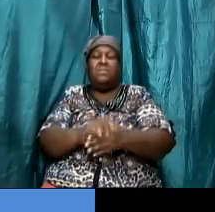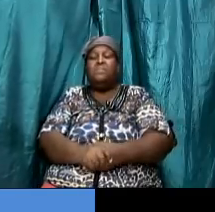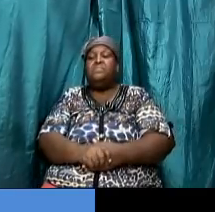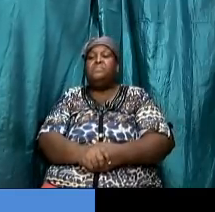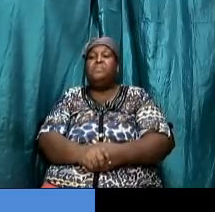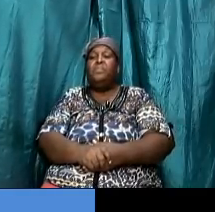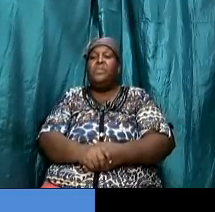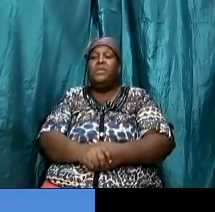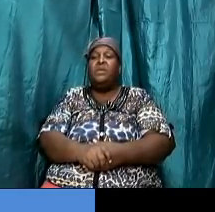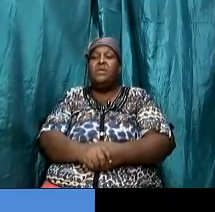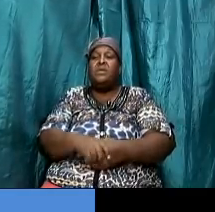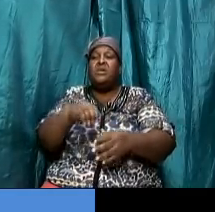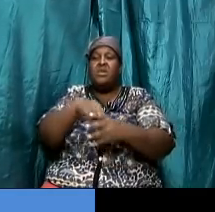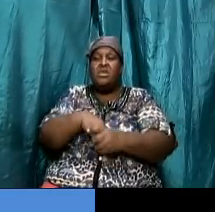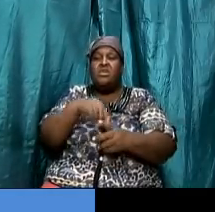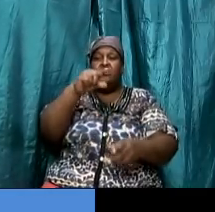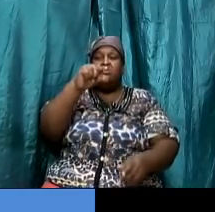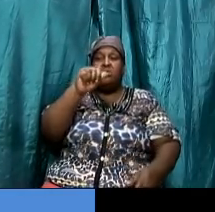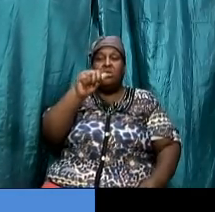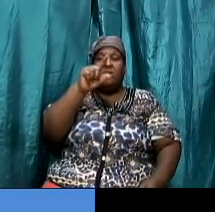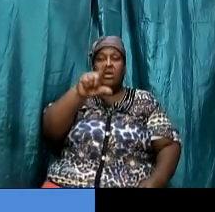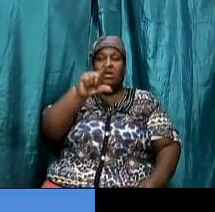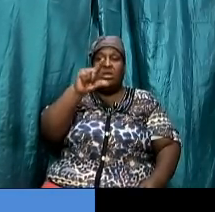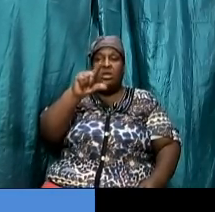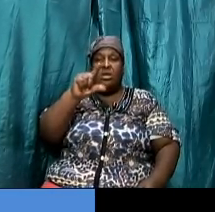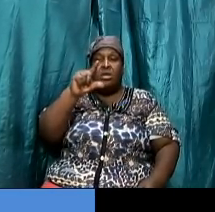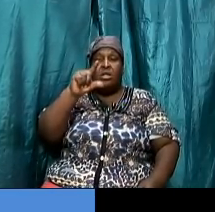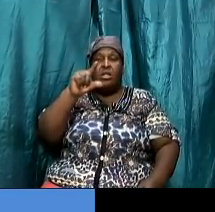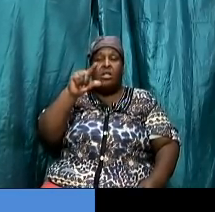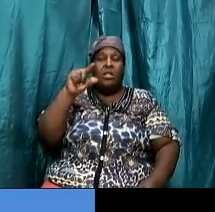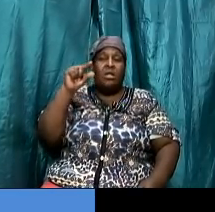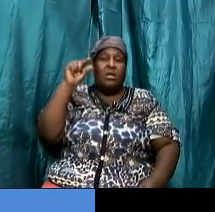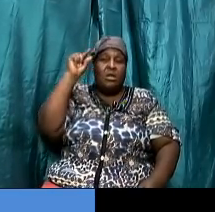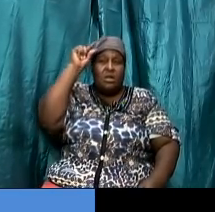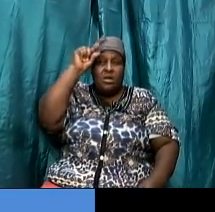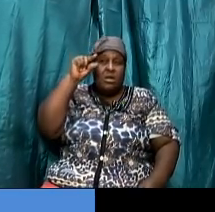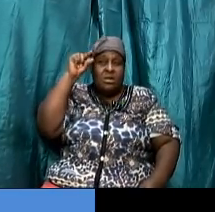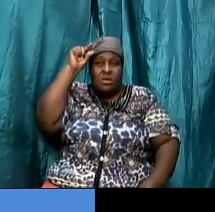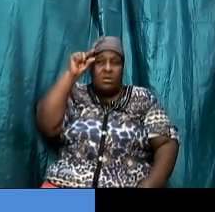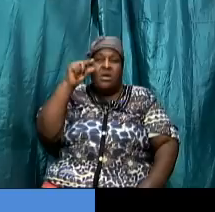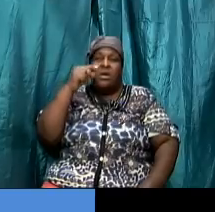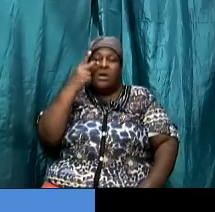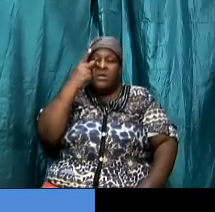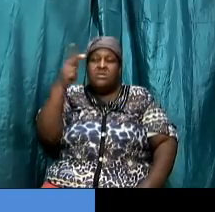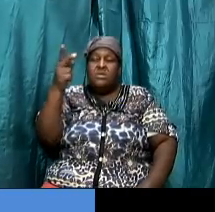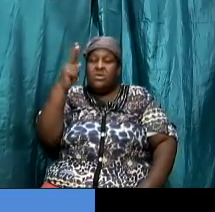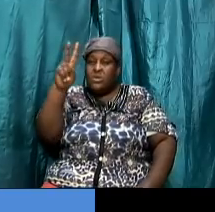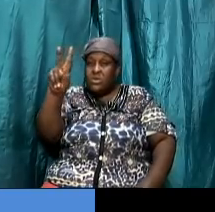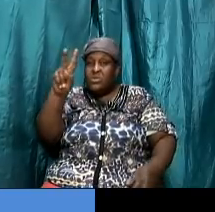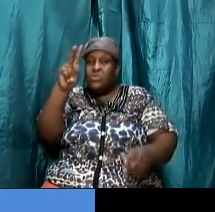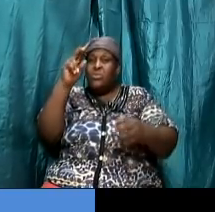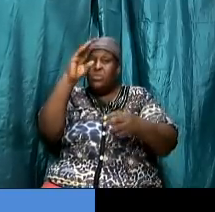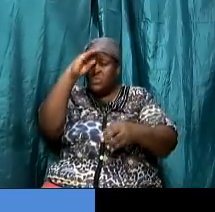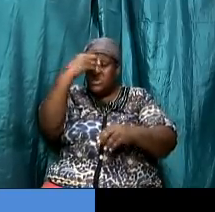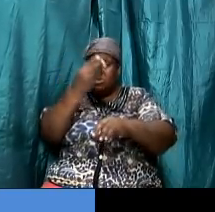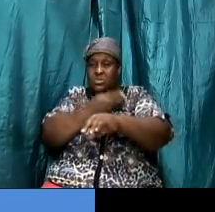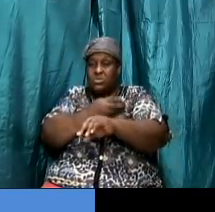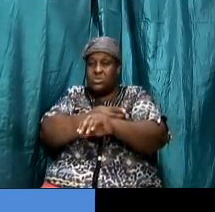in galatians chapter 4 verse 21 to 31 we saw two sons we saw